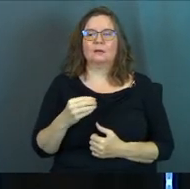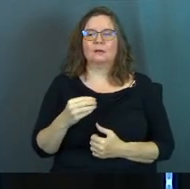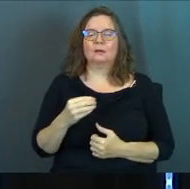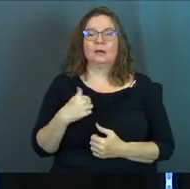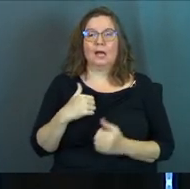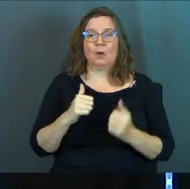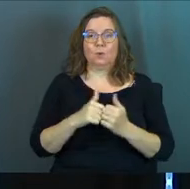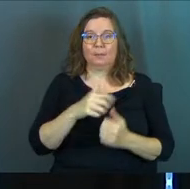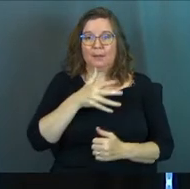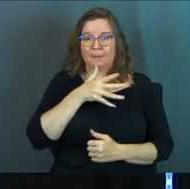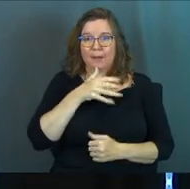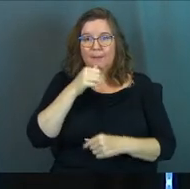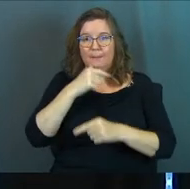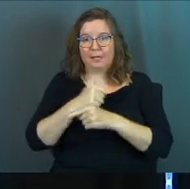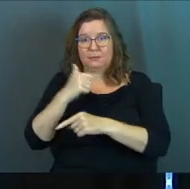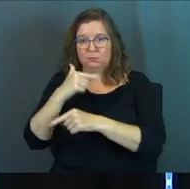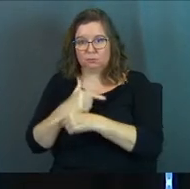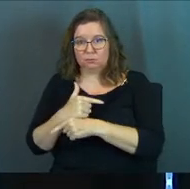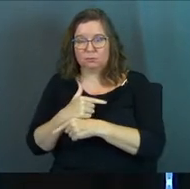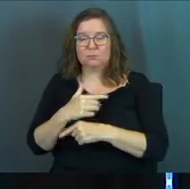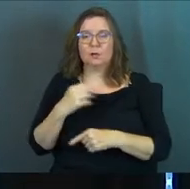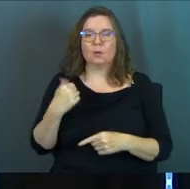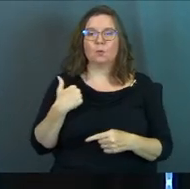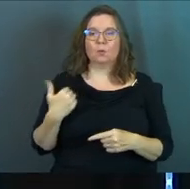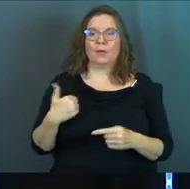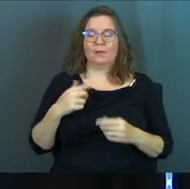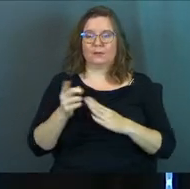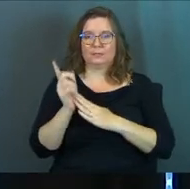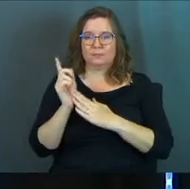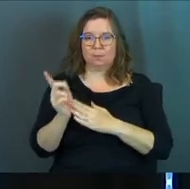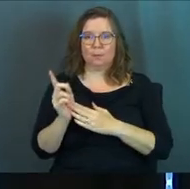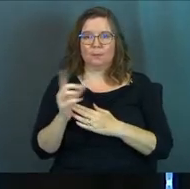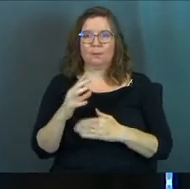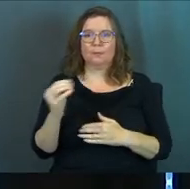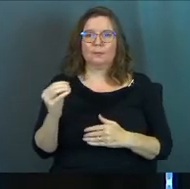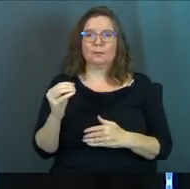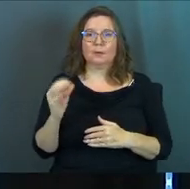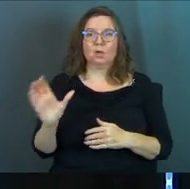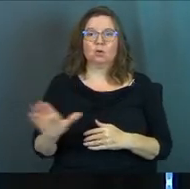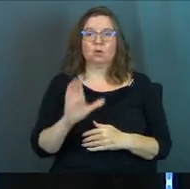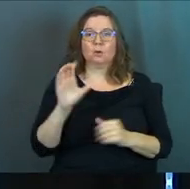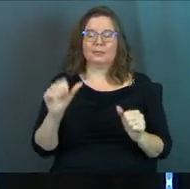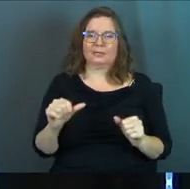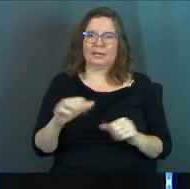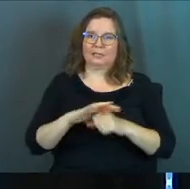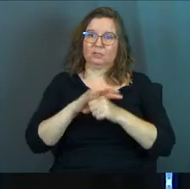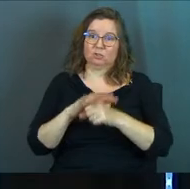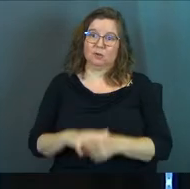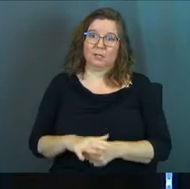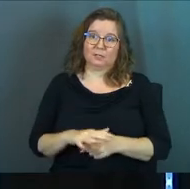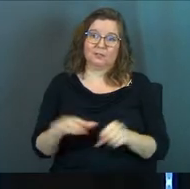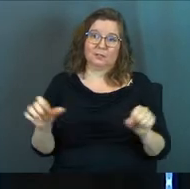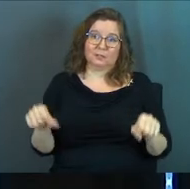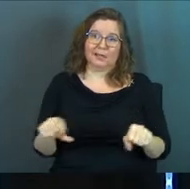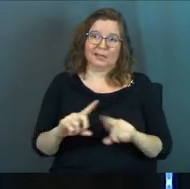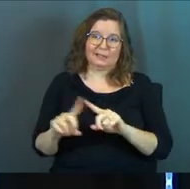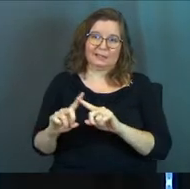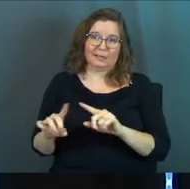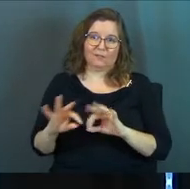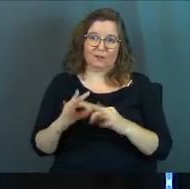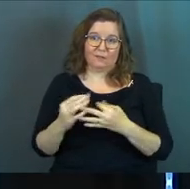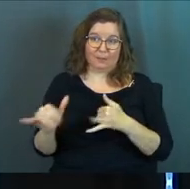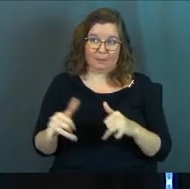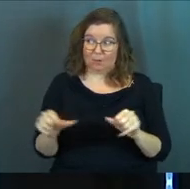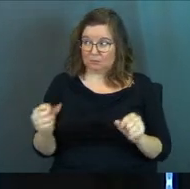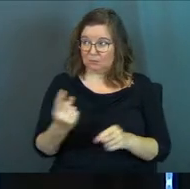and I was with my mom, with my sisters and we had this moment and Christmas can get stressful at certain family parties.